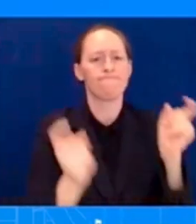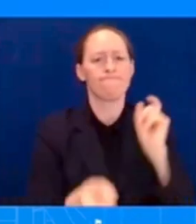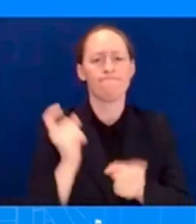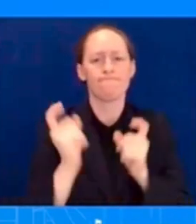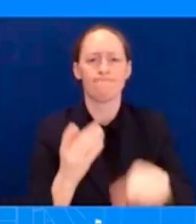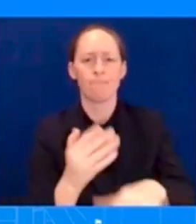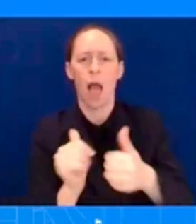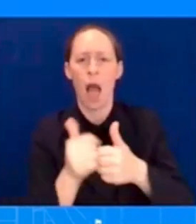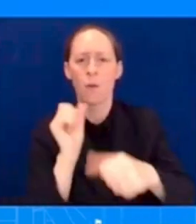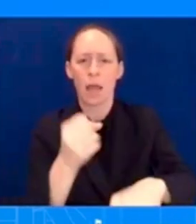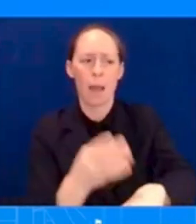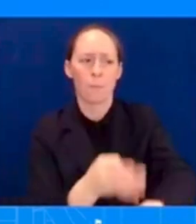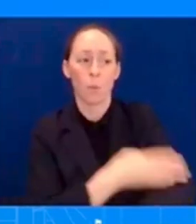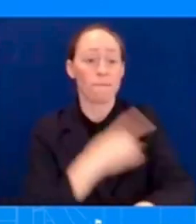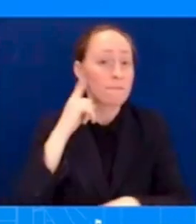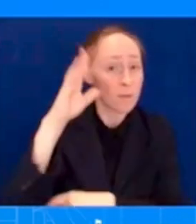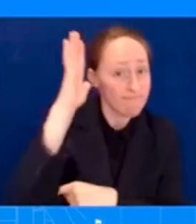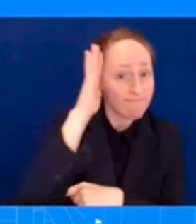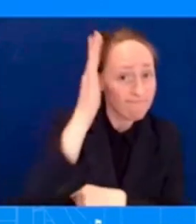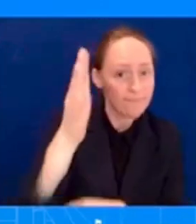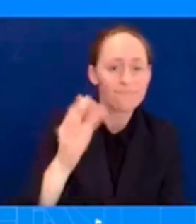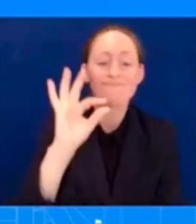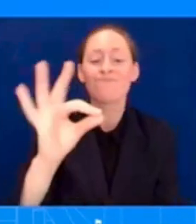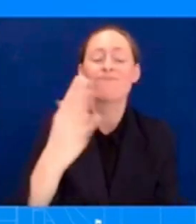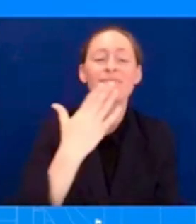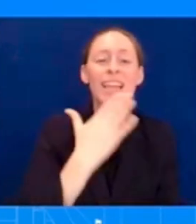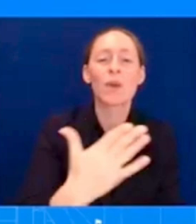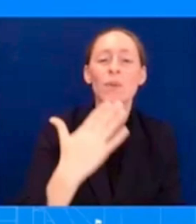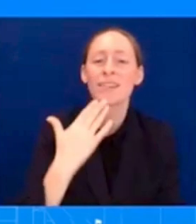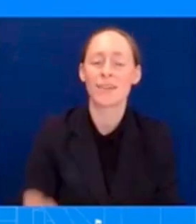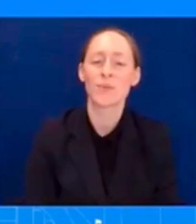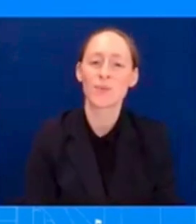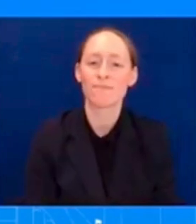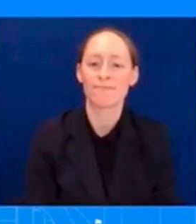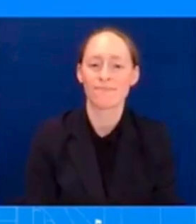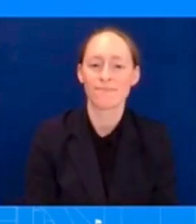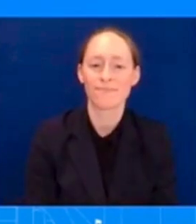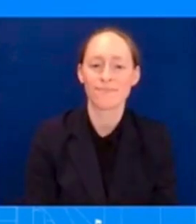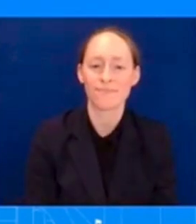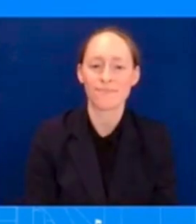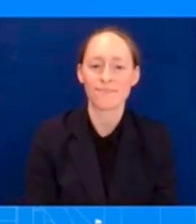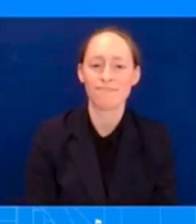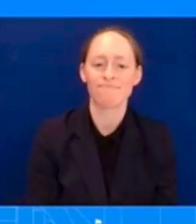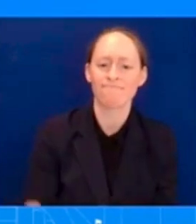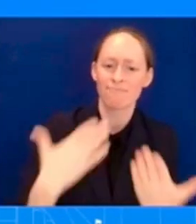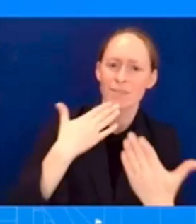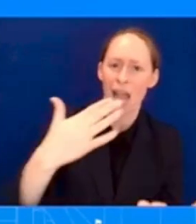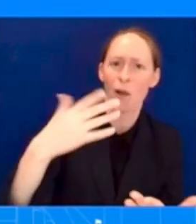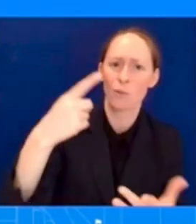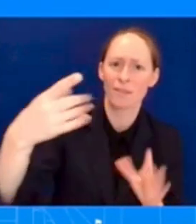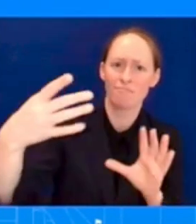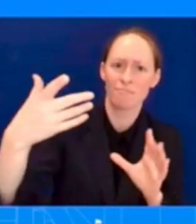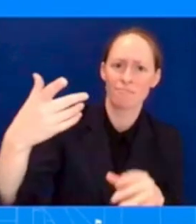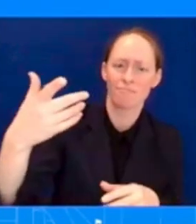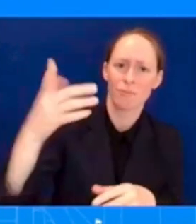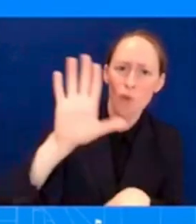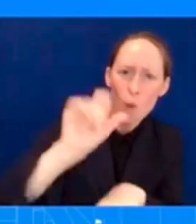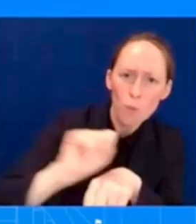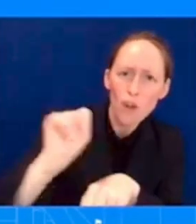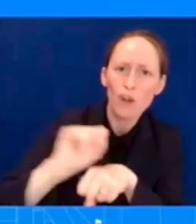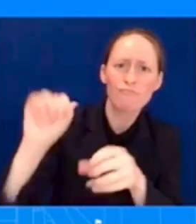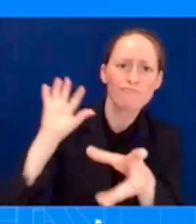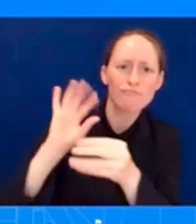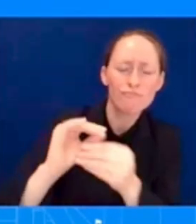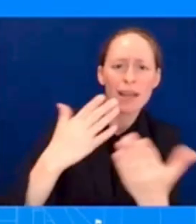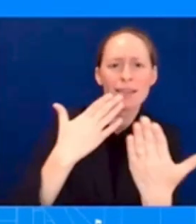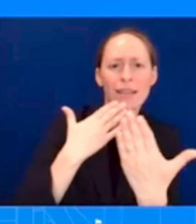Thank you so much, Administrator. Thank you for all that you're doing. And thank you for joining us today. All right. Thank you, Creedy. Have a great day. All